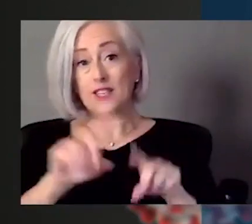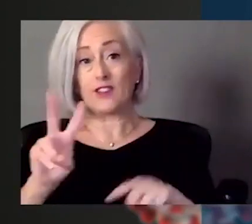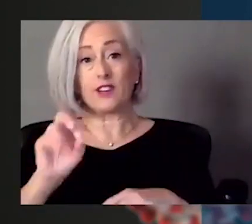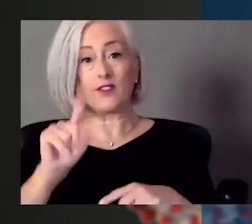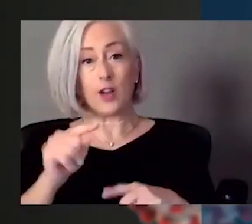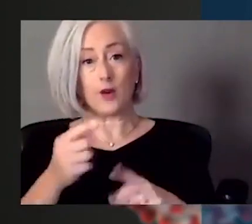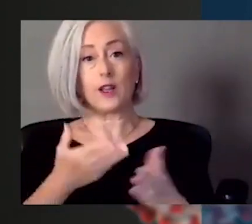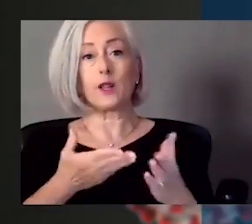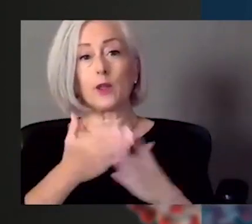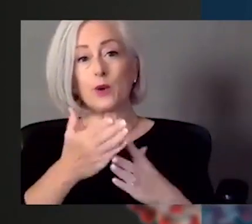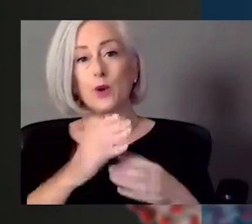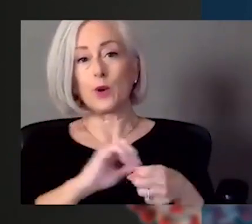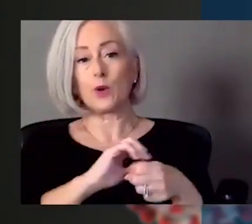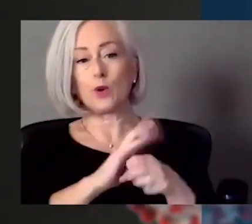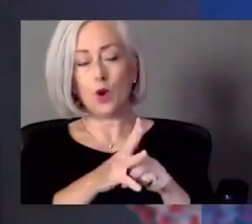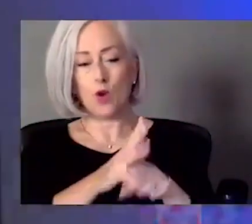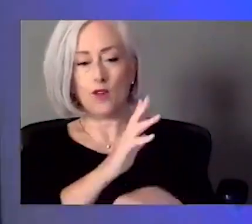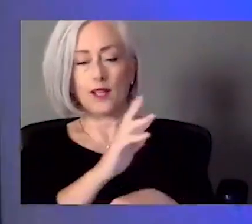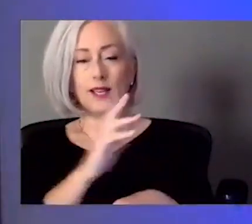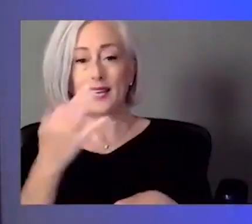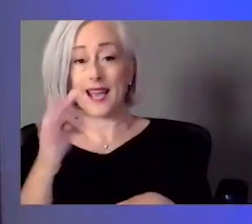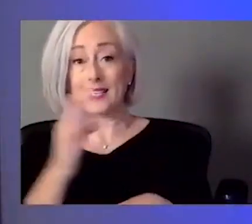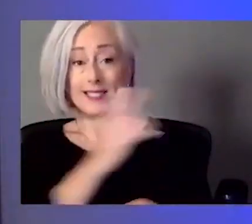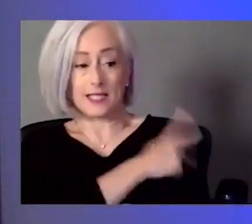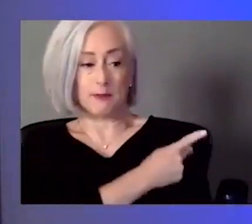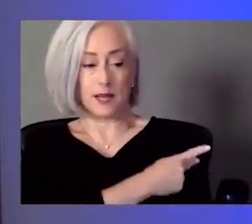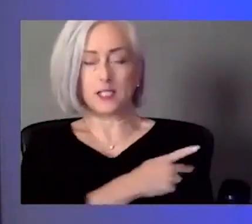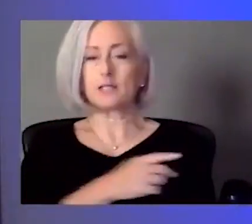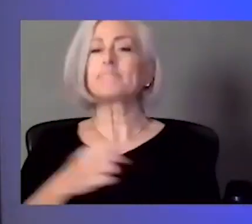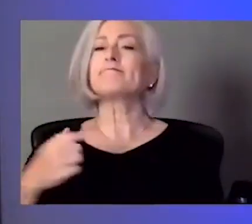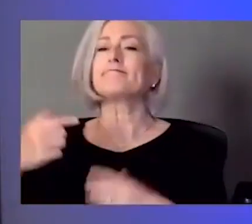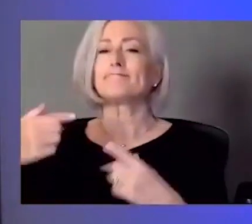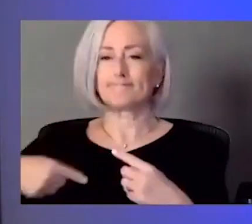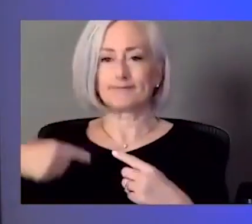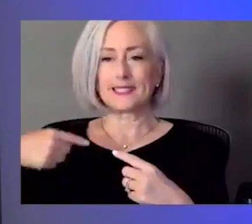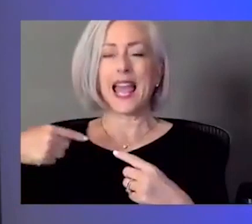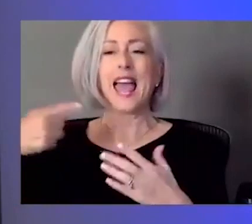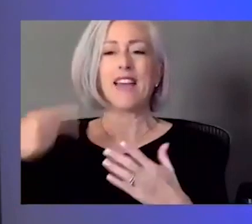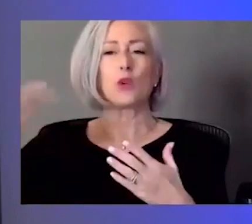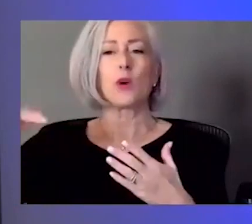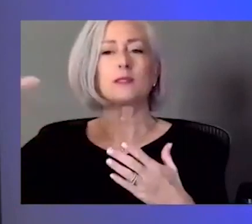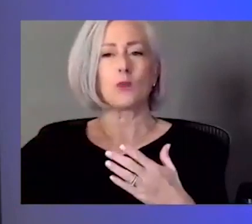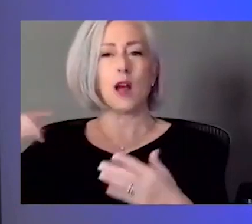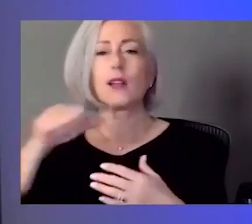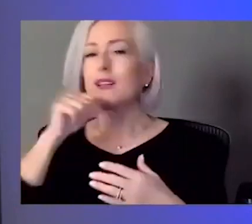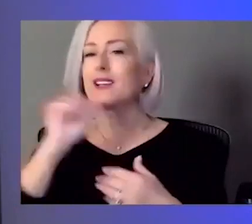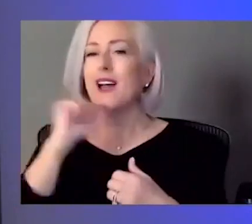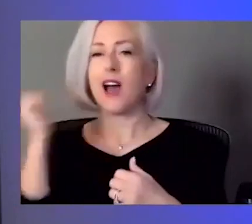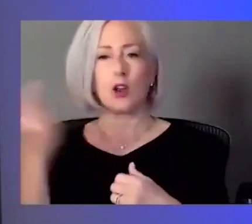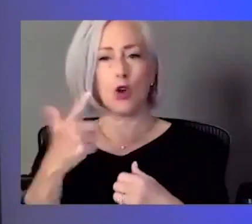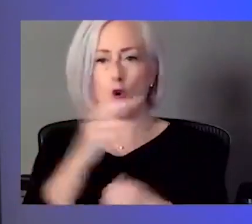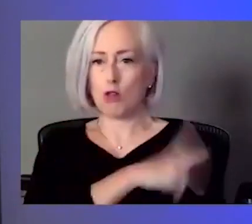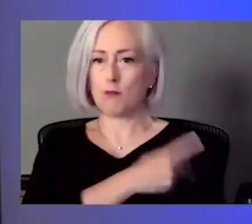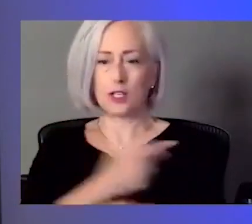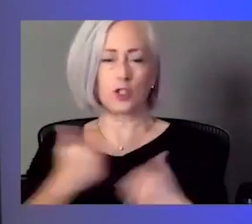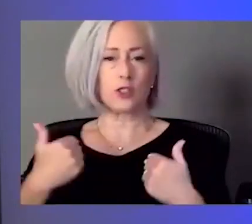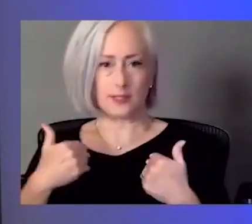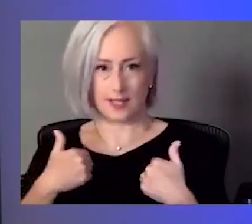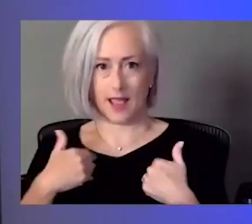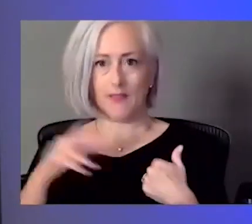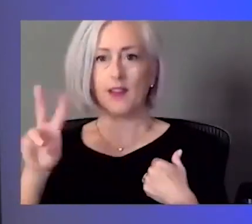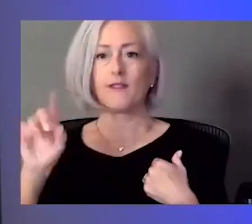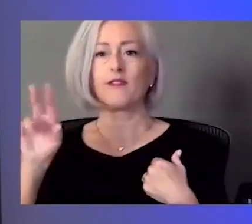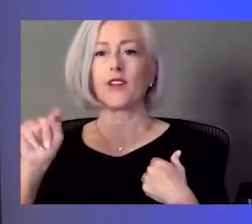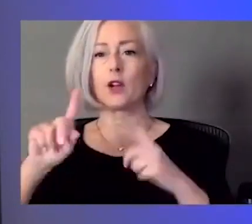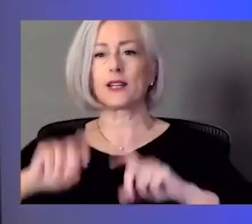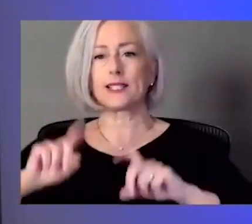at a limited basis. It's not every single patient. And I meant to look, I had just recently, we've had an email conversation with Dr. Rachel Leesman, our director of micro,